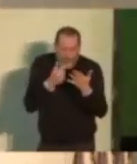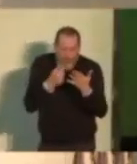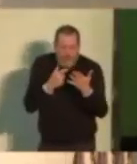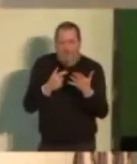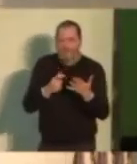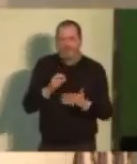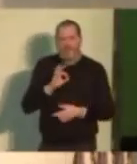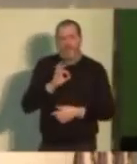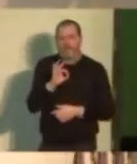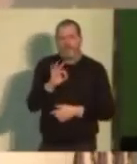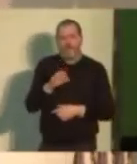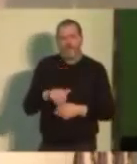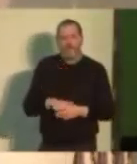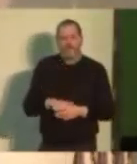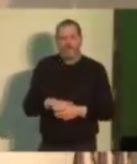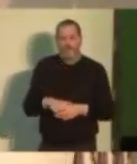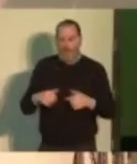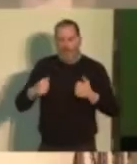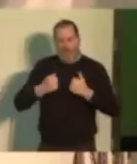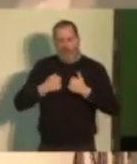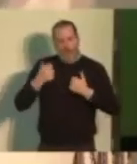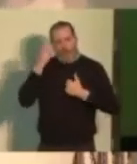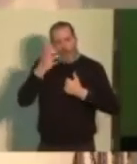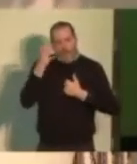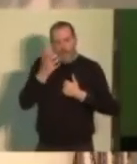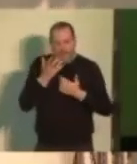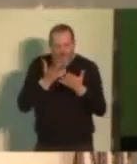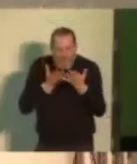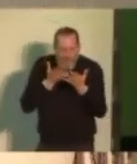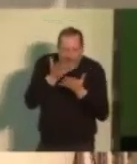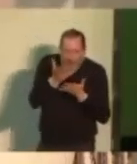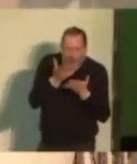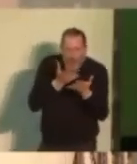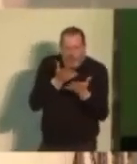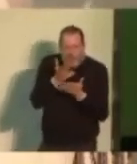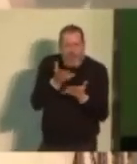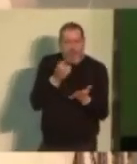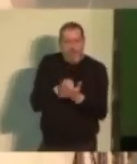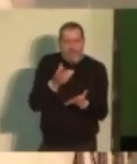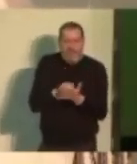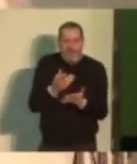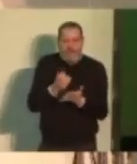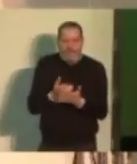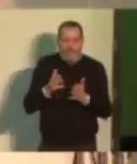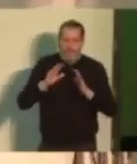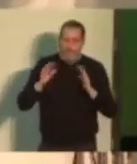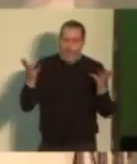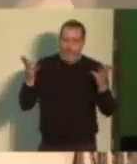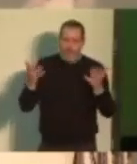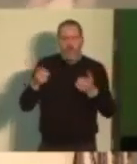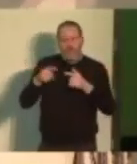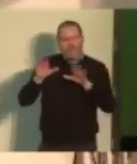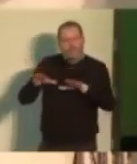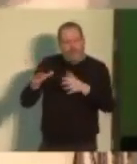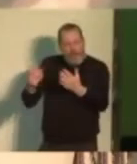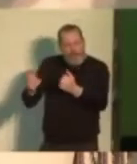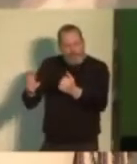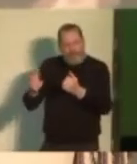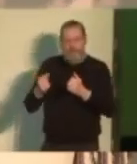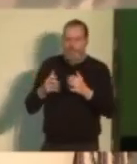the only country that doesn't negotiate prescription drug prices with the incredibly greedy pharmaceutical industry.